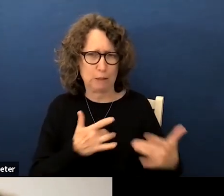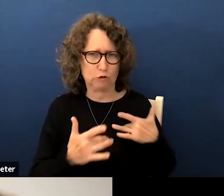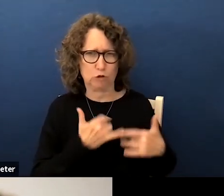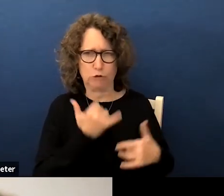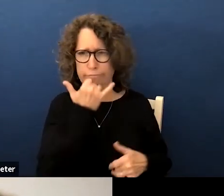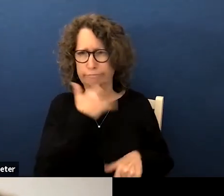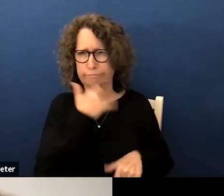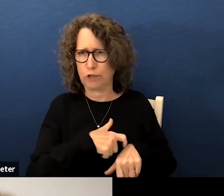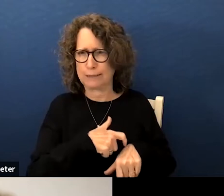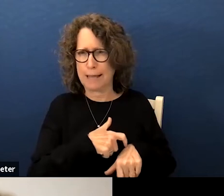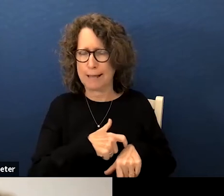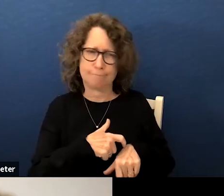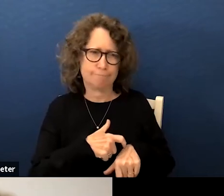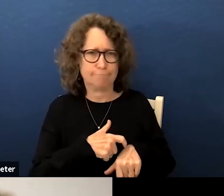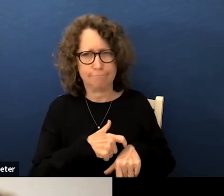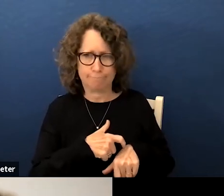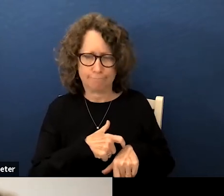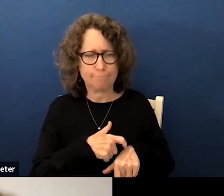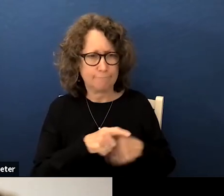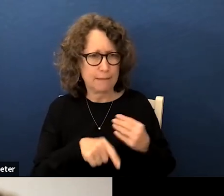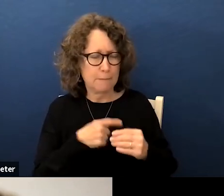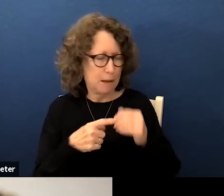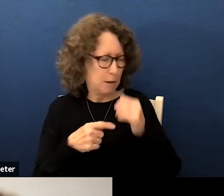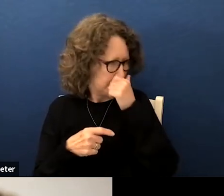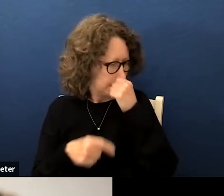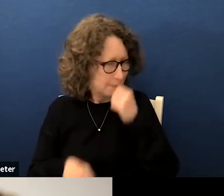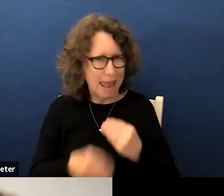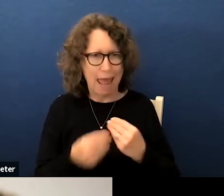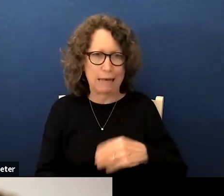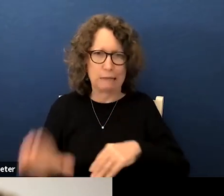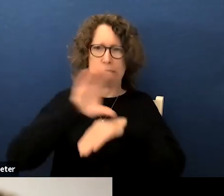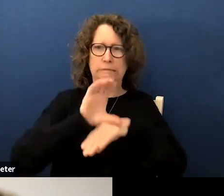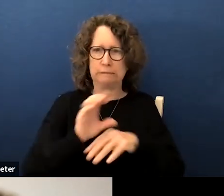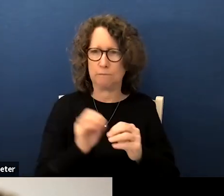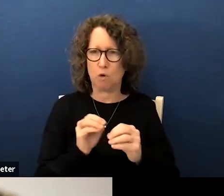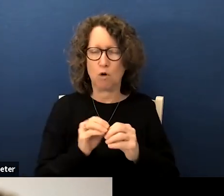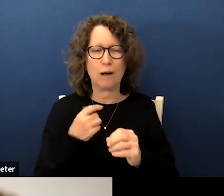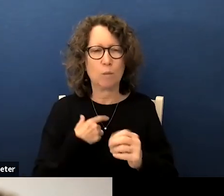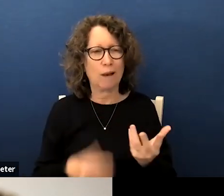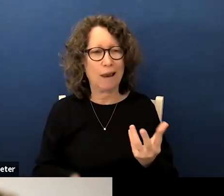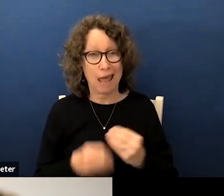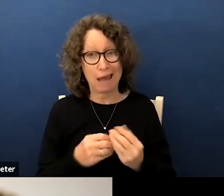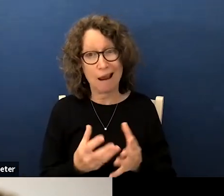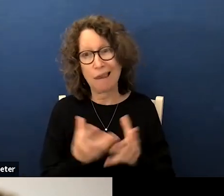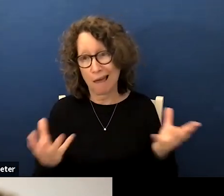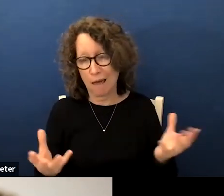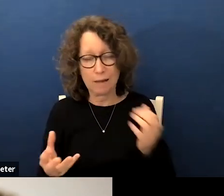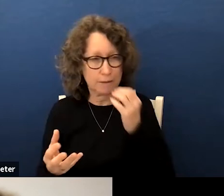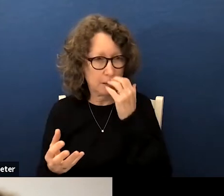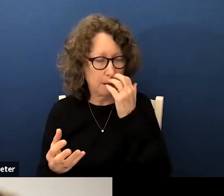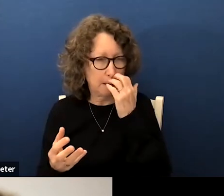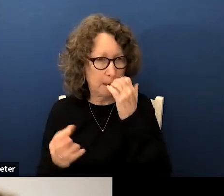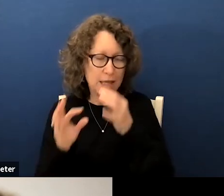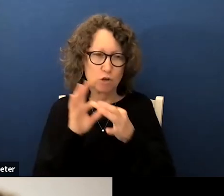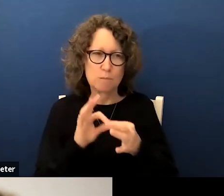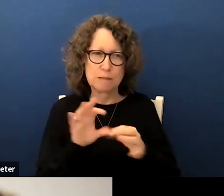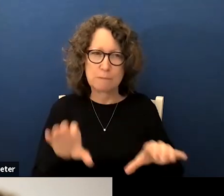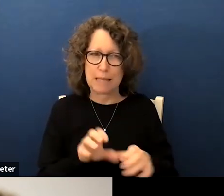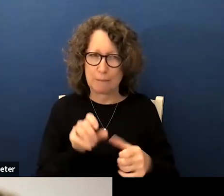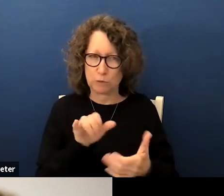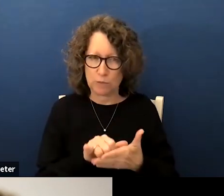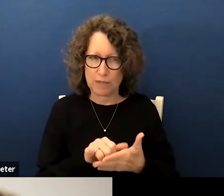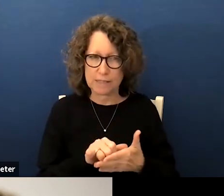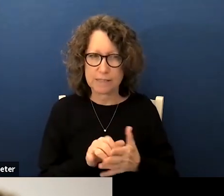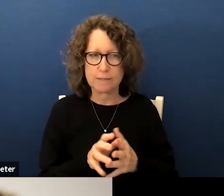um deeply about adding more and this is going to add quite a bit you know in terms of being able to do this